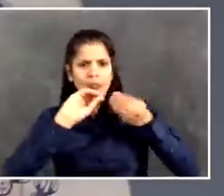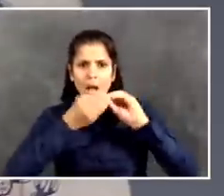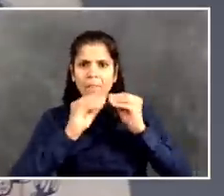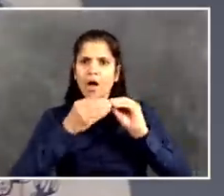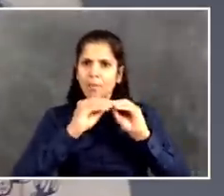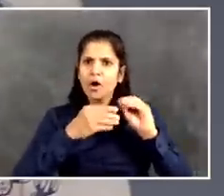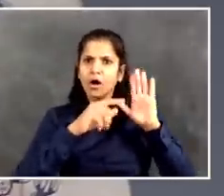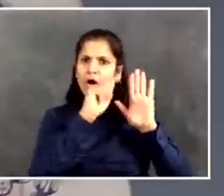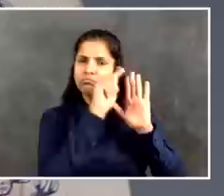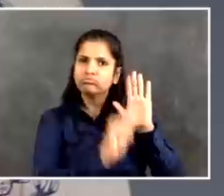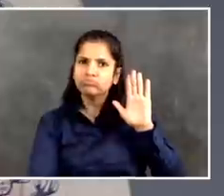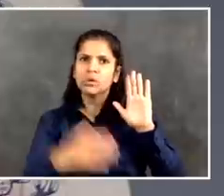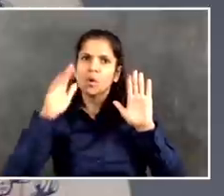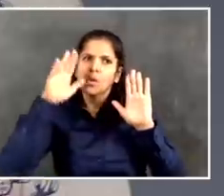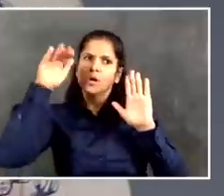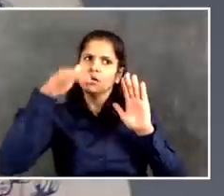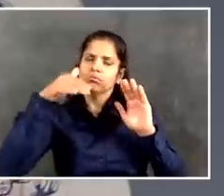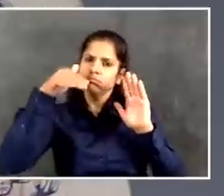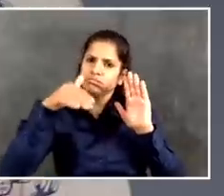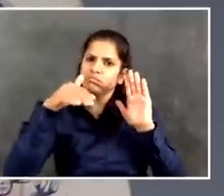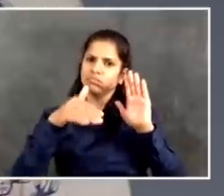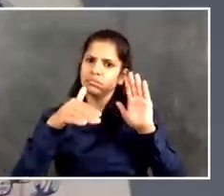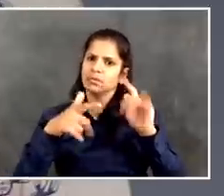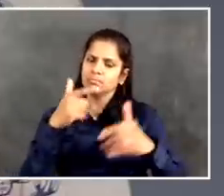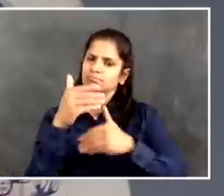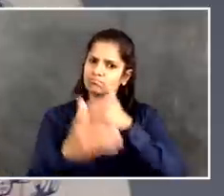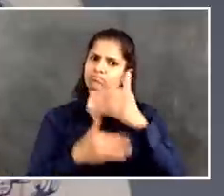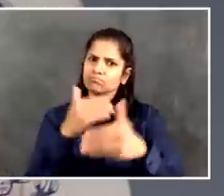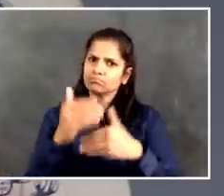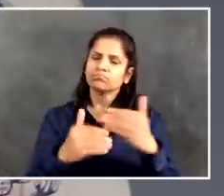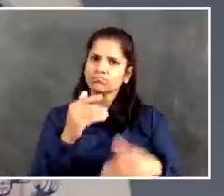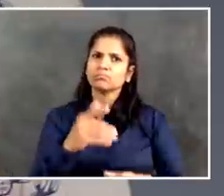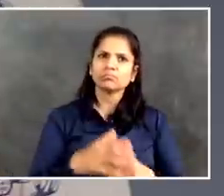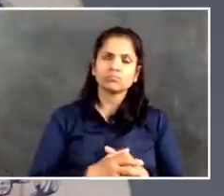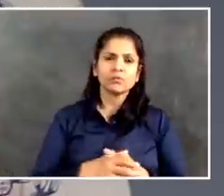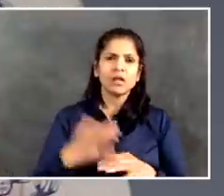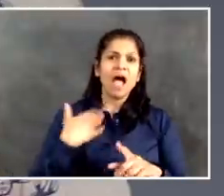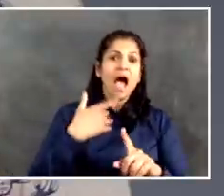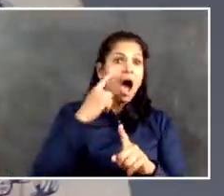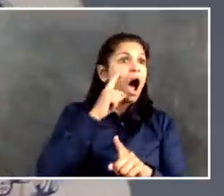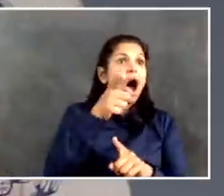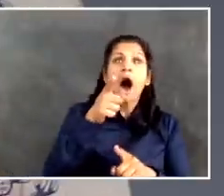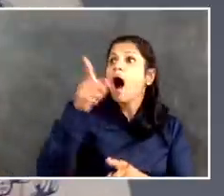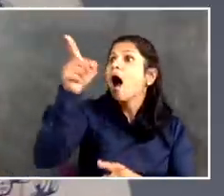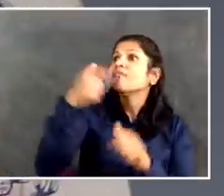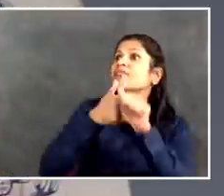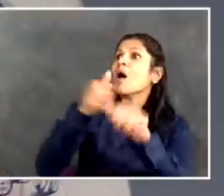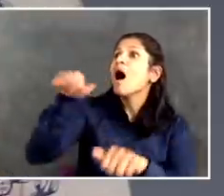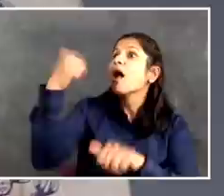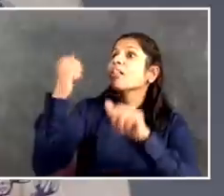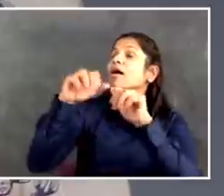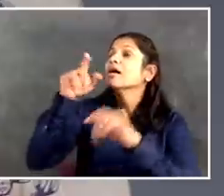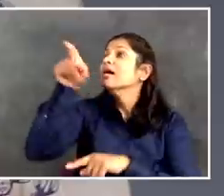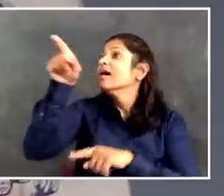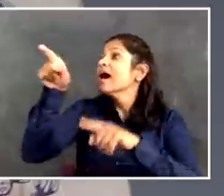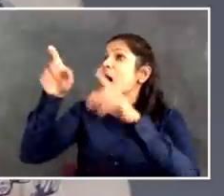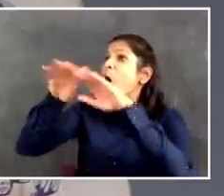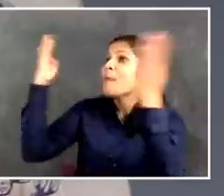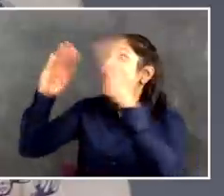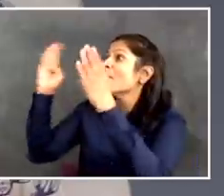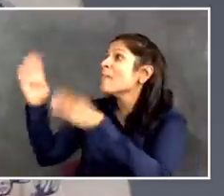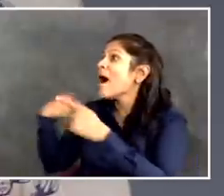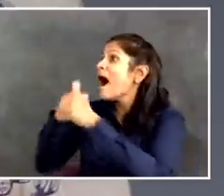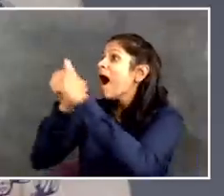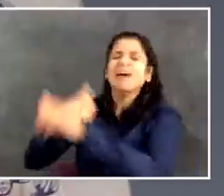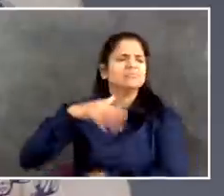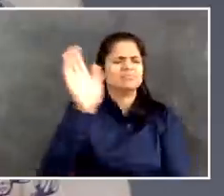before they have the facts, before they have the proof, they're actually going to be chaining their people to a painful reality